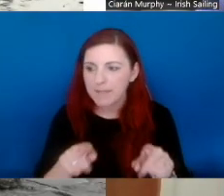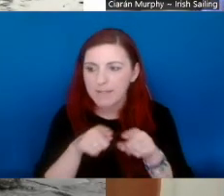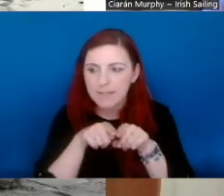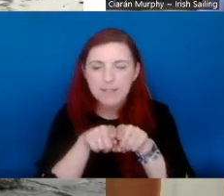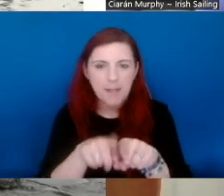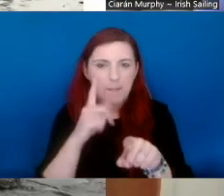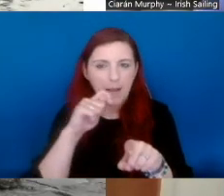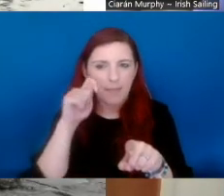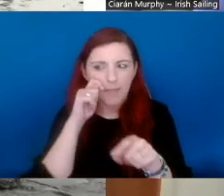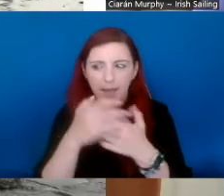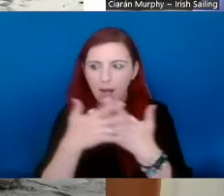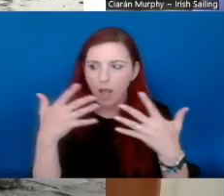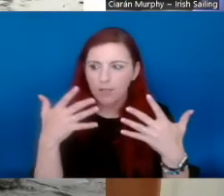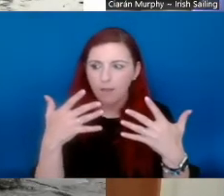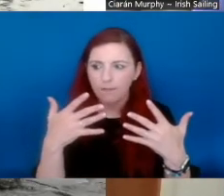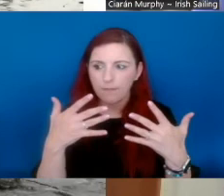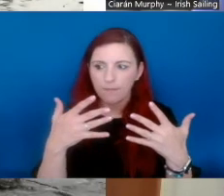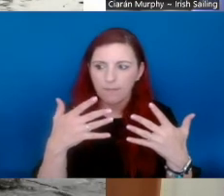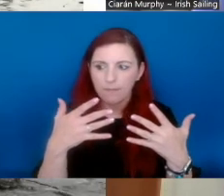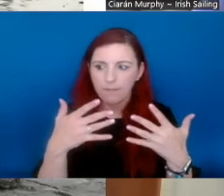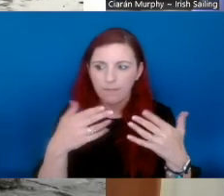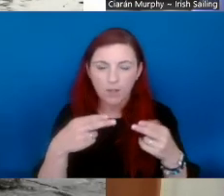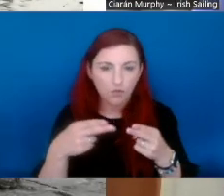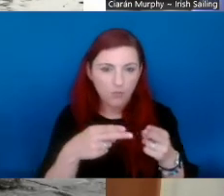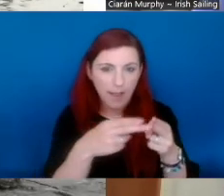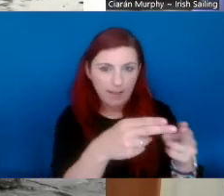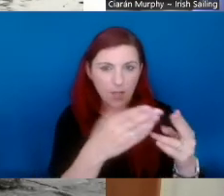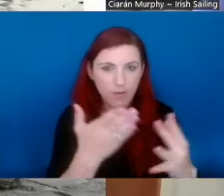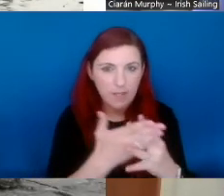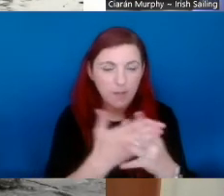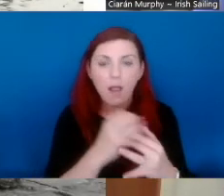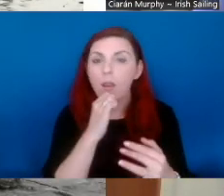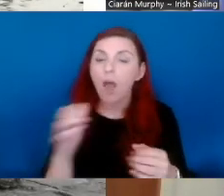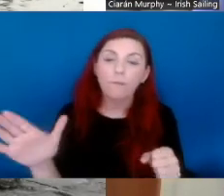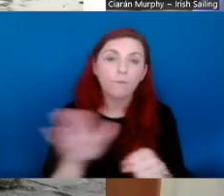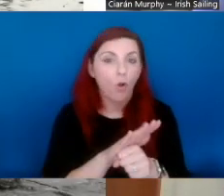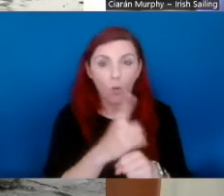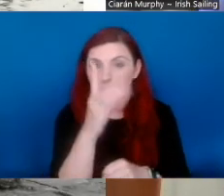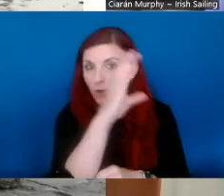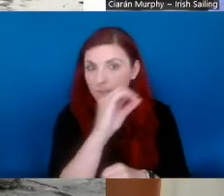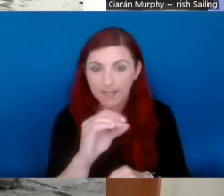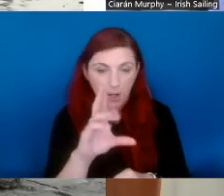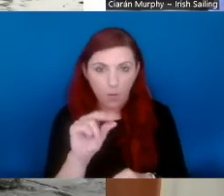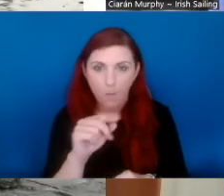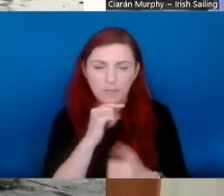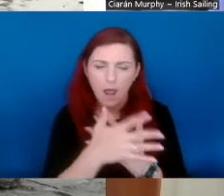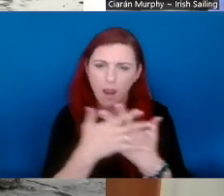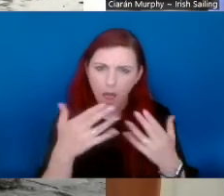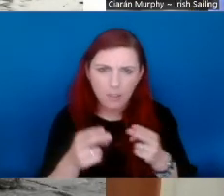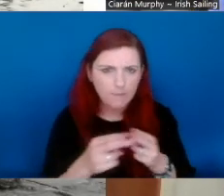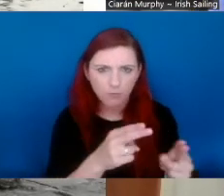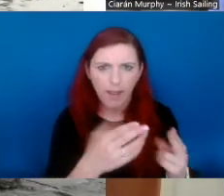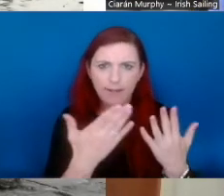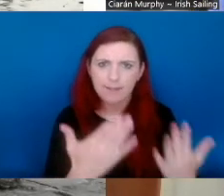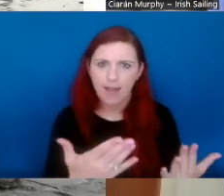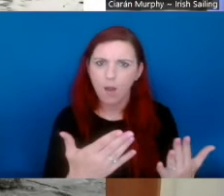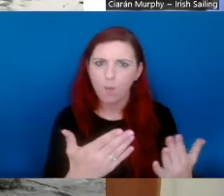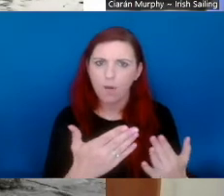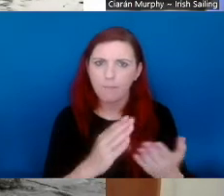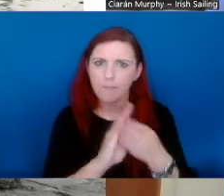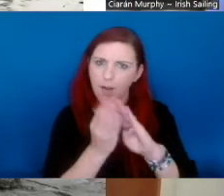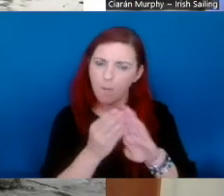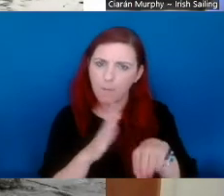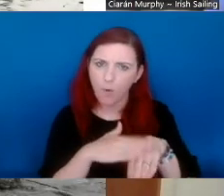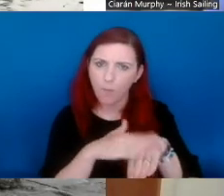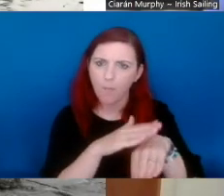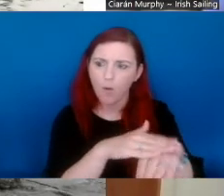join up the dots to help you get out there. Good advice. Thank you. Owen? Yeah, I'd say, following concurrence,